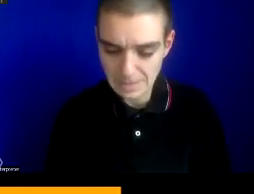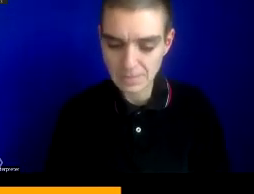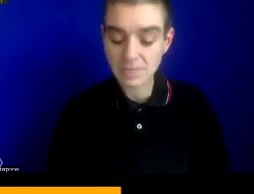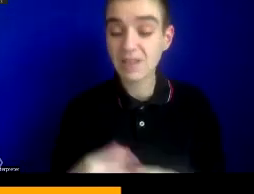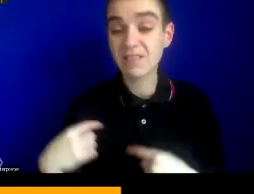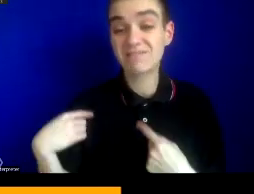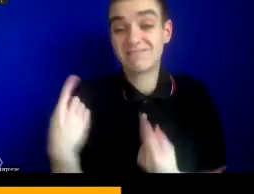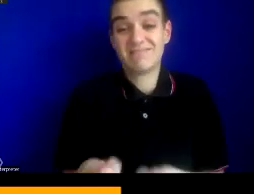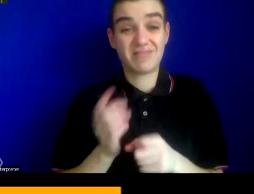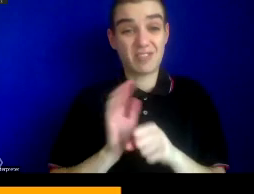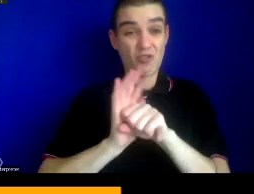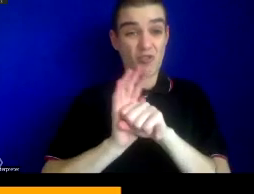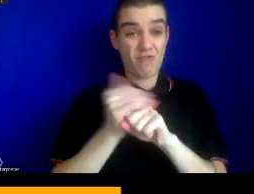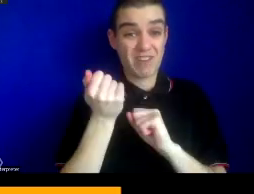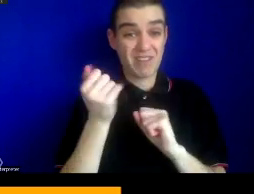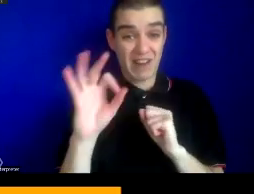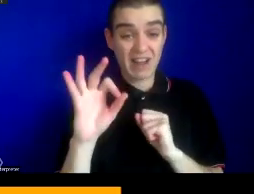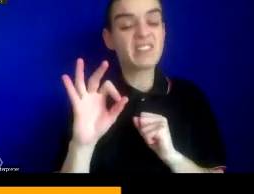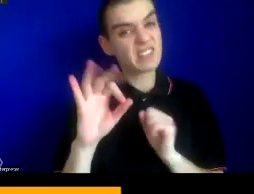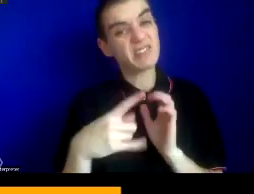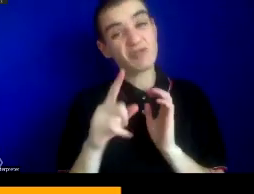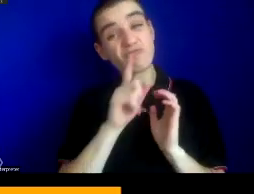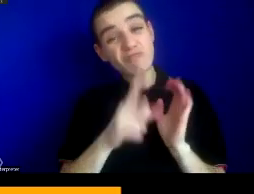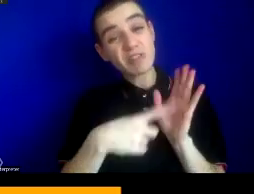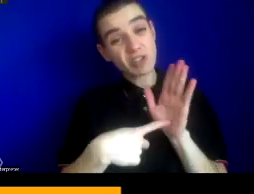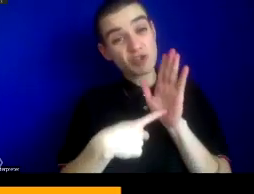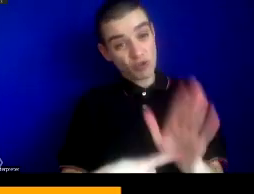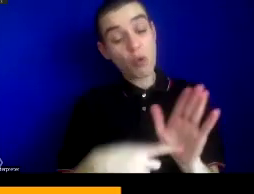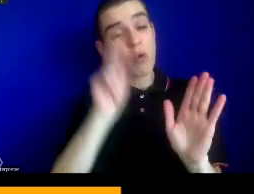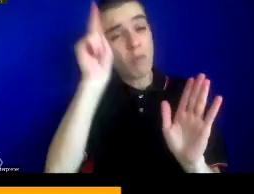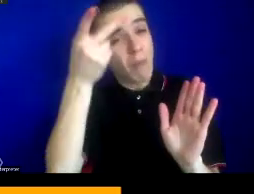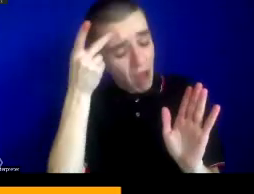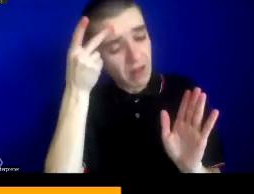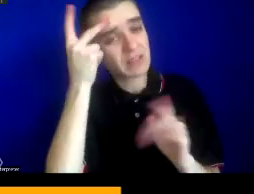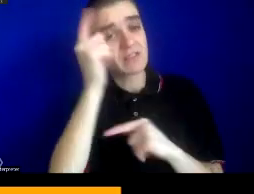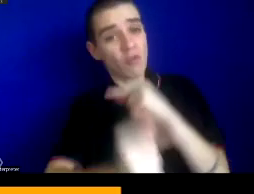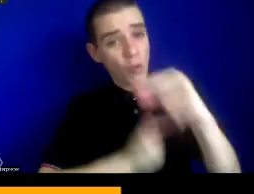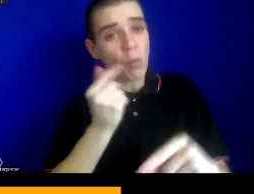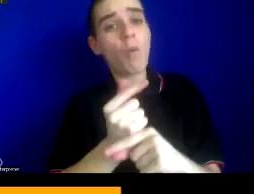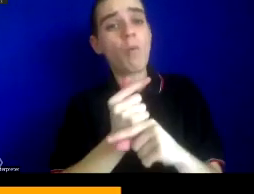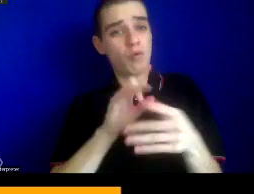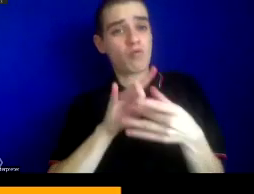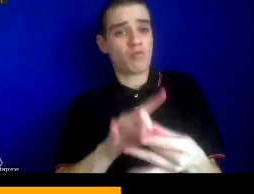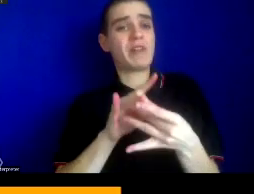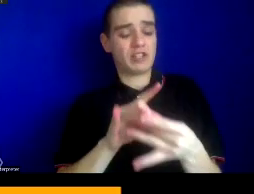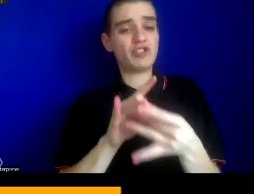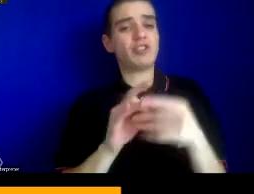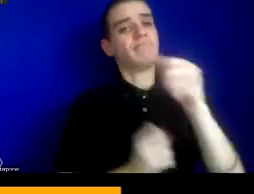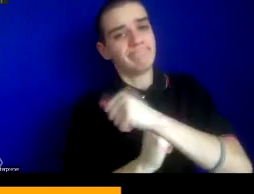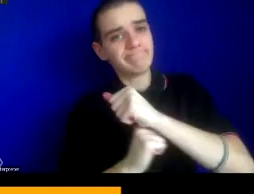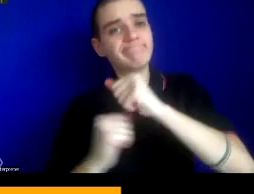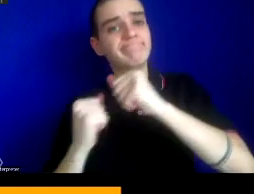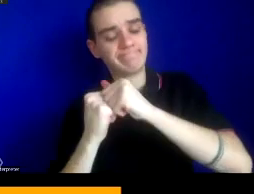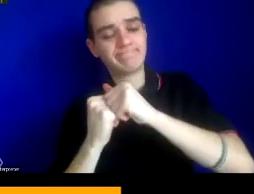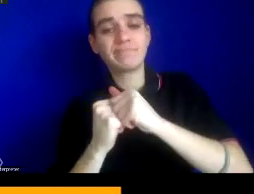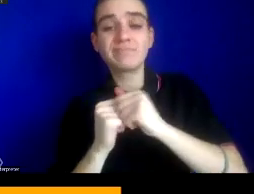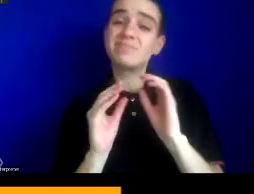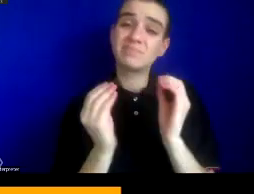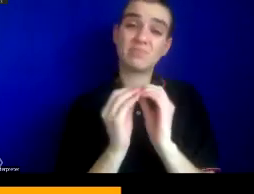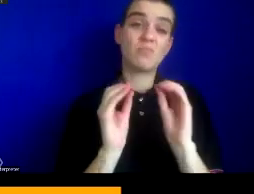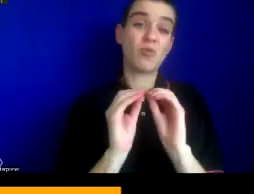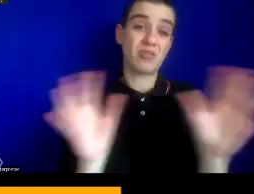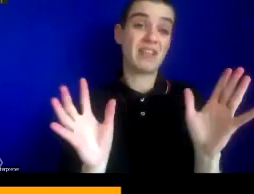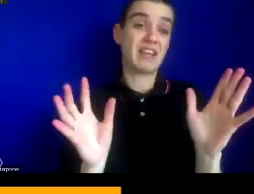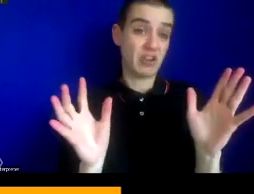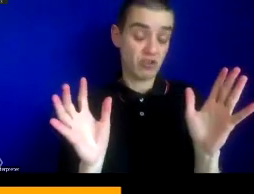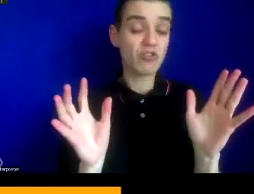of COVID-19 perhaps has laid bare the politics of global relations of work at the heart of pandemic governance. It is much clearer now that an